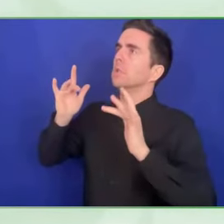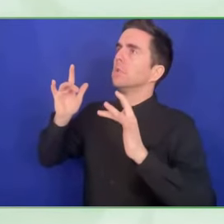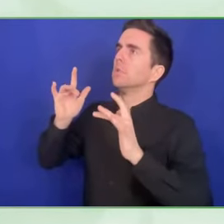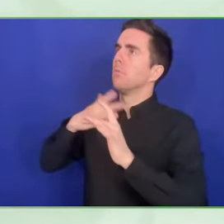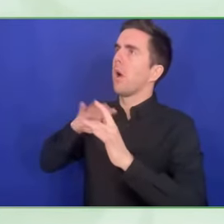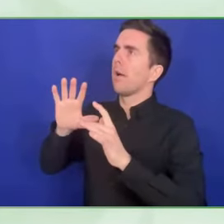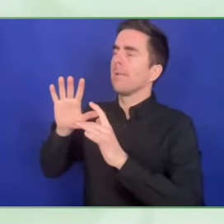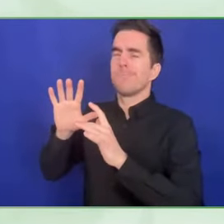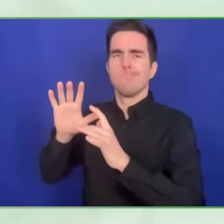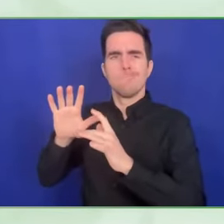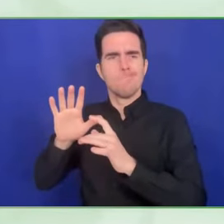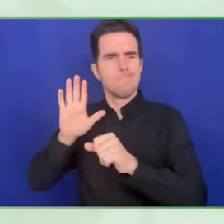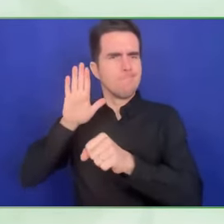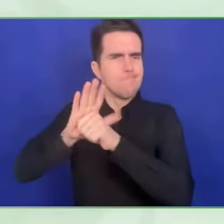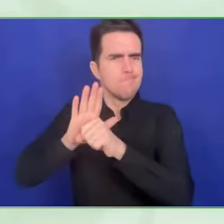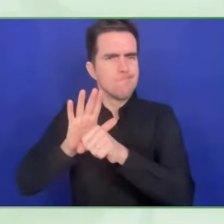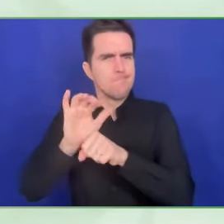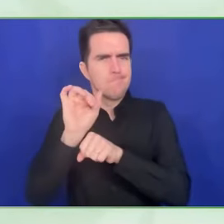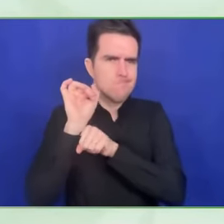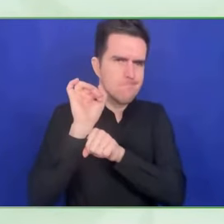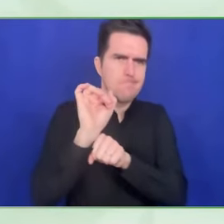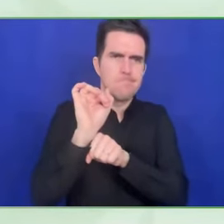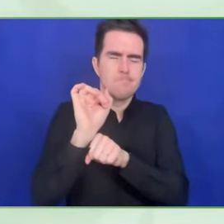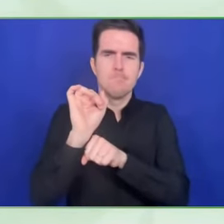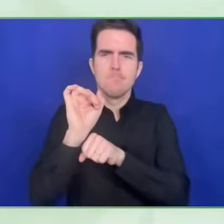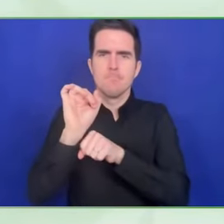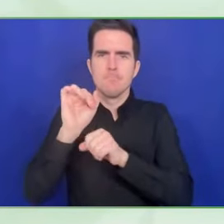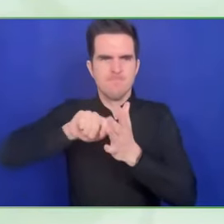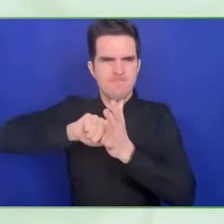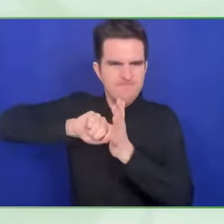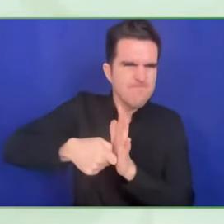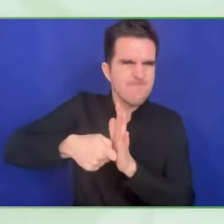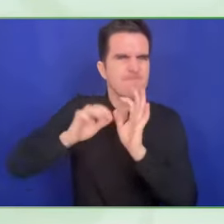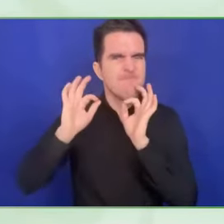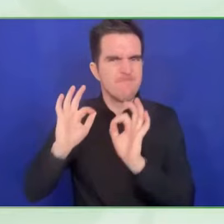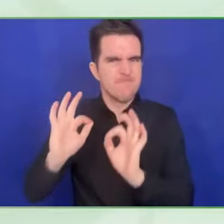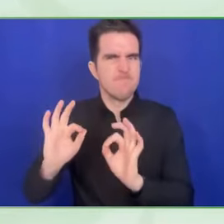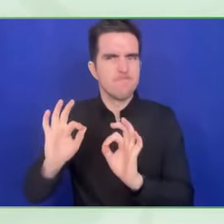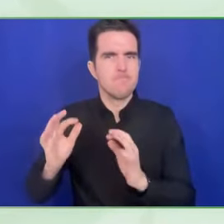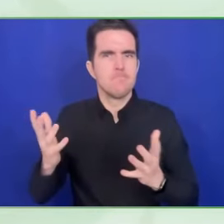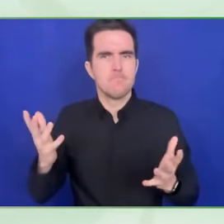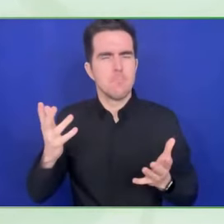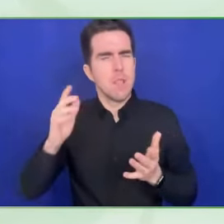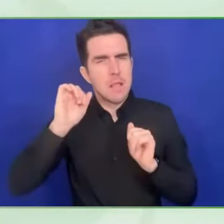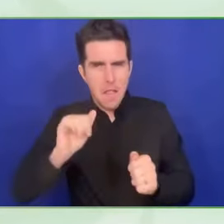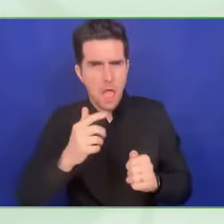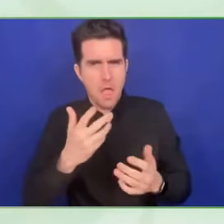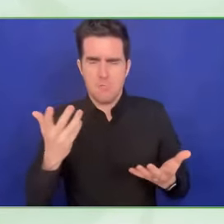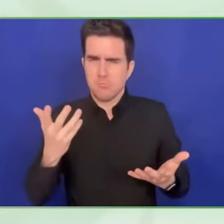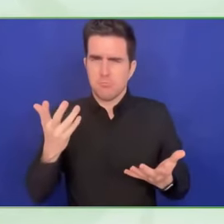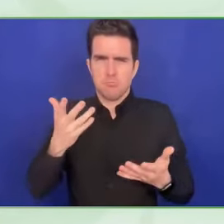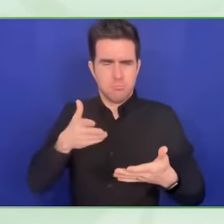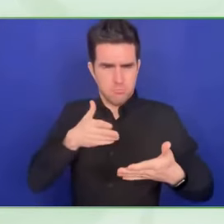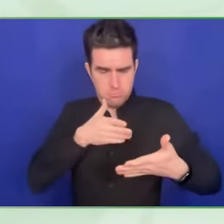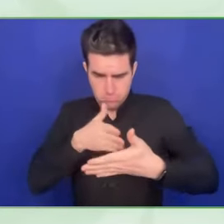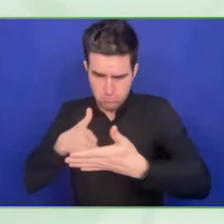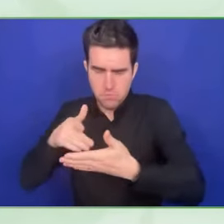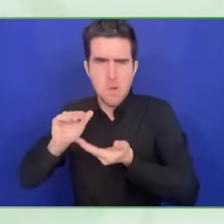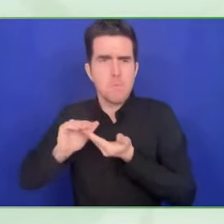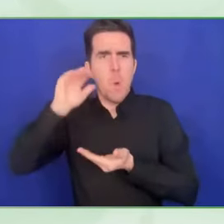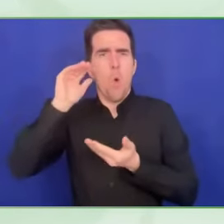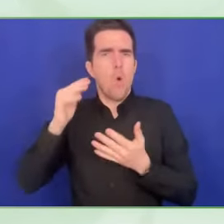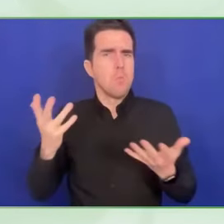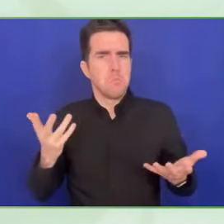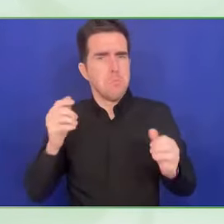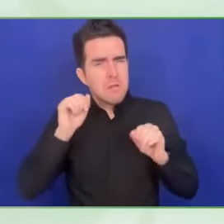is added to the interaction with the technology. And also I think that it's better to show you with examples.